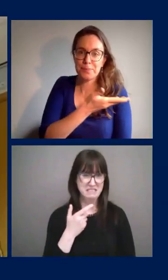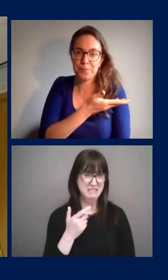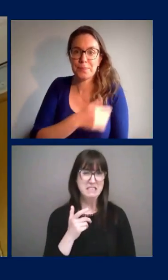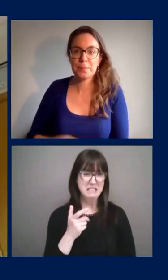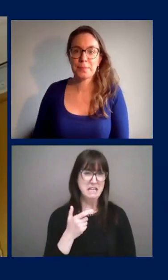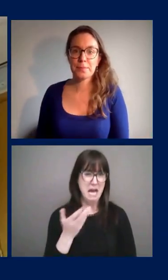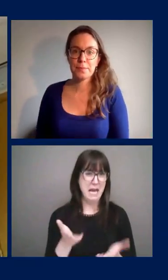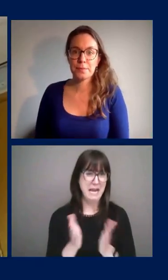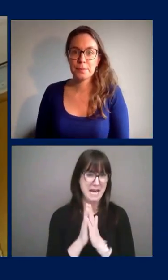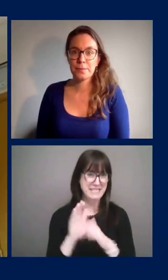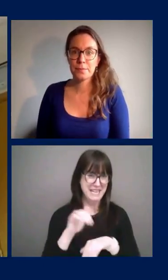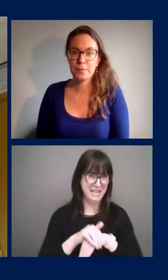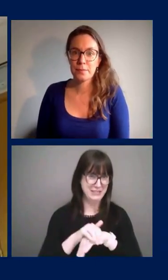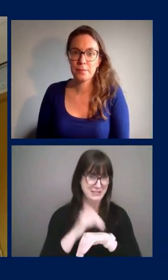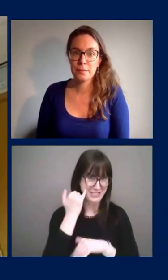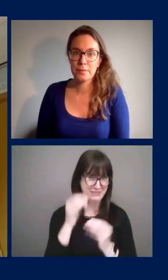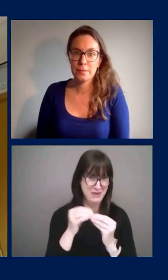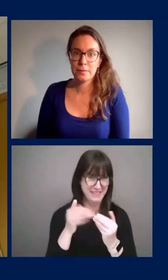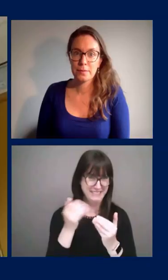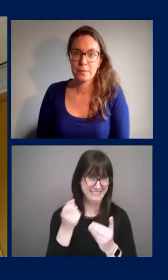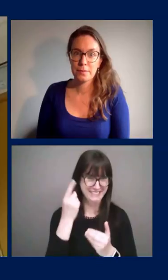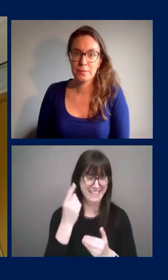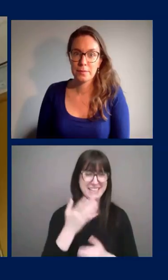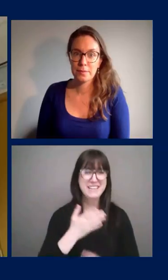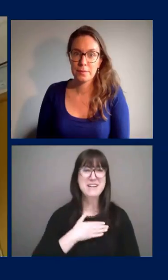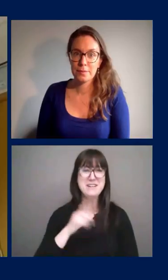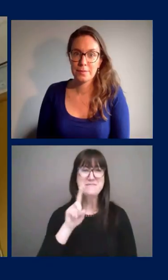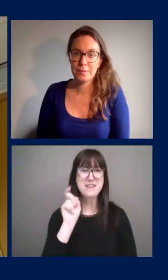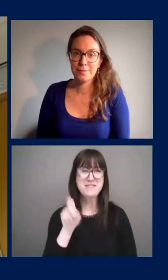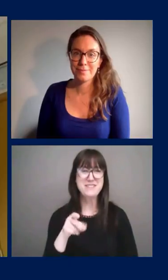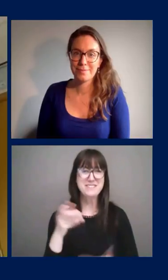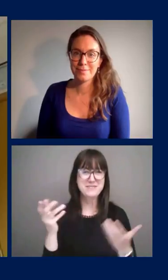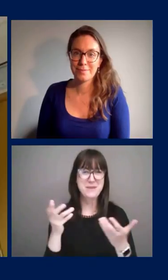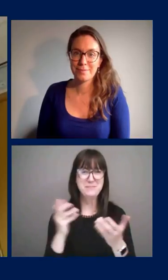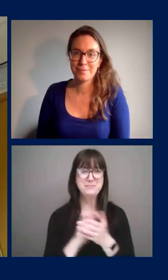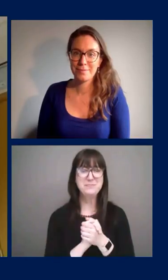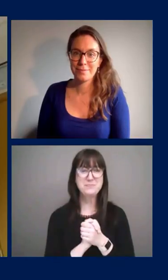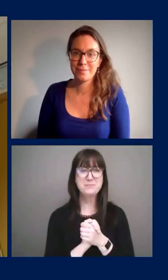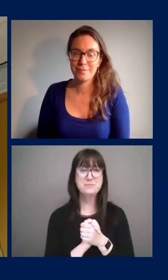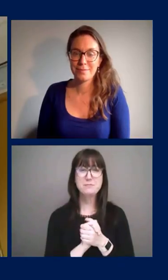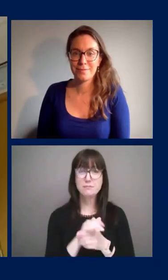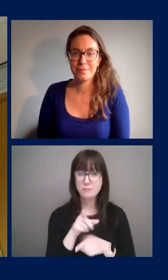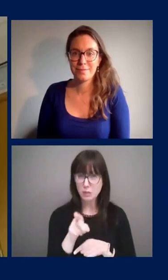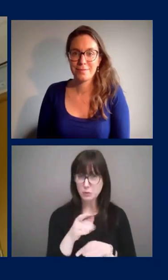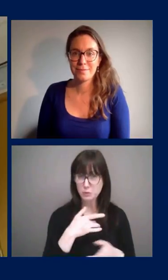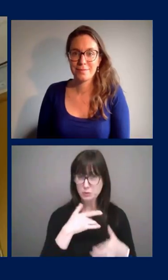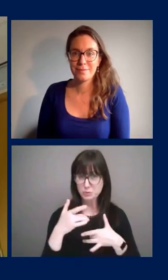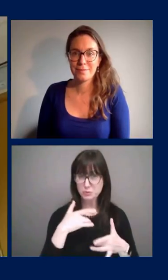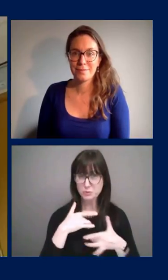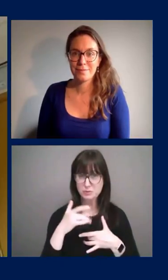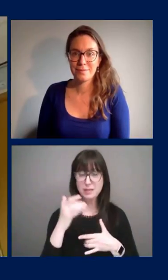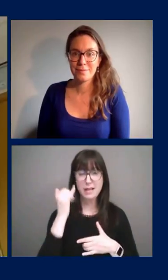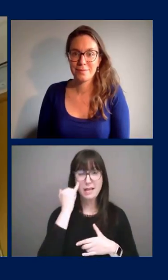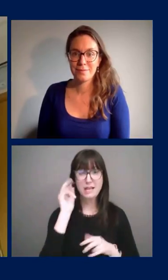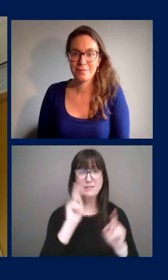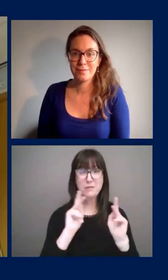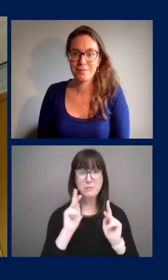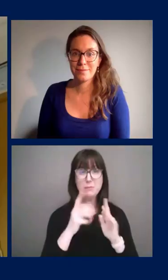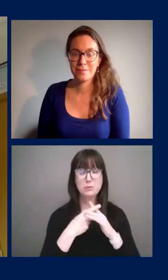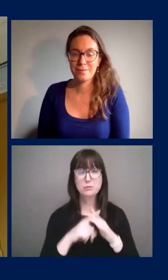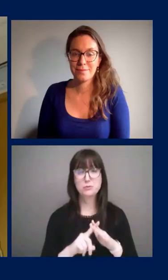easier my question is uh do you worry that people start to uh